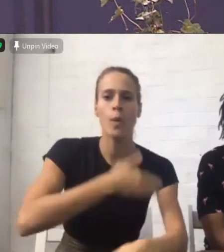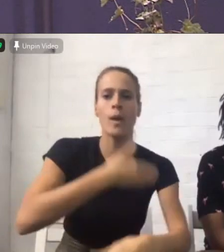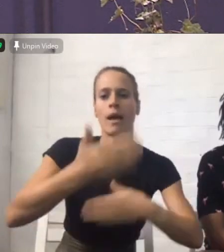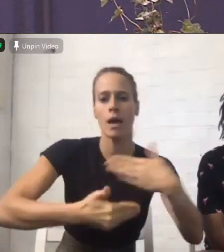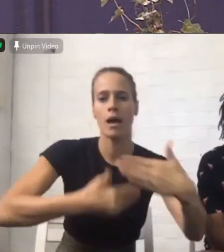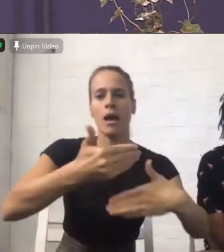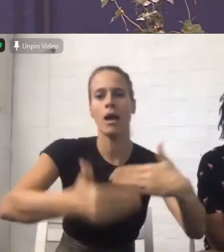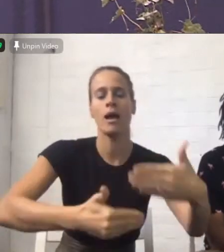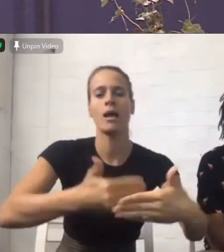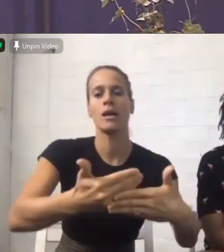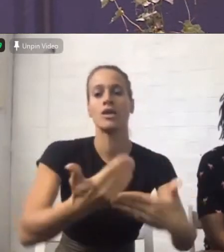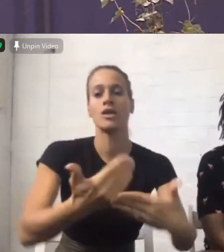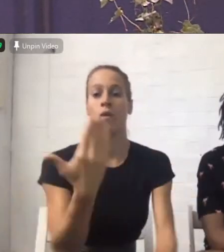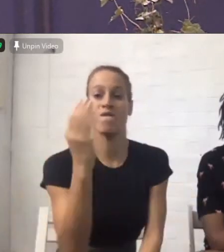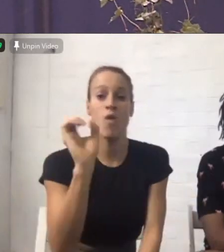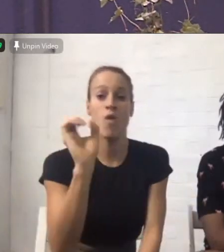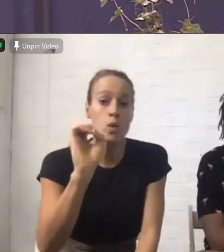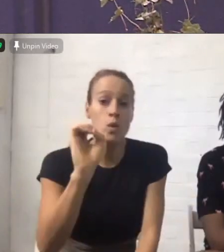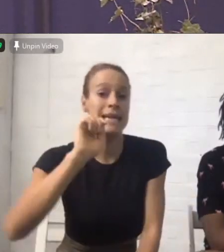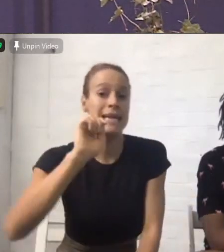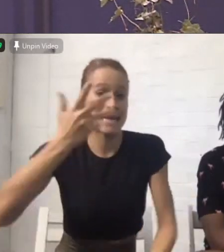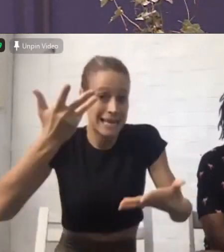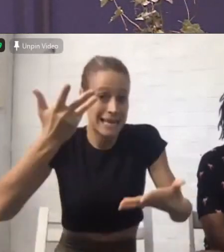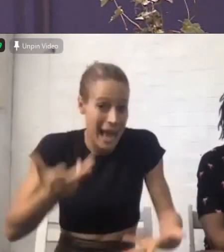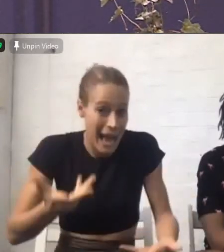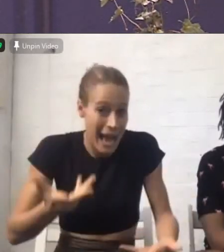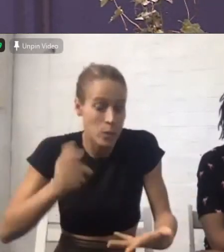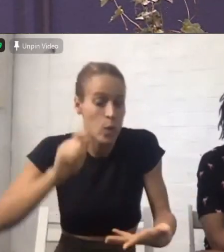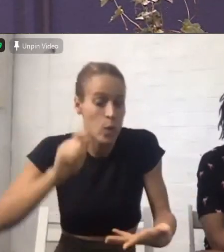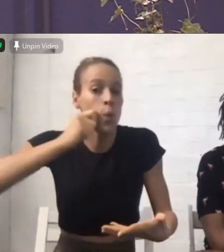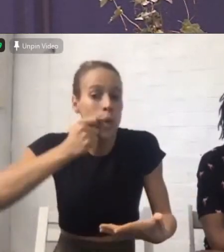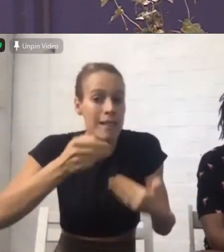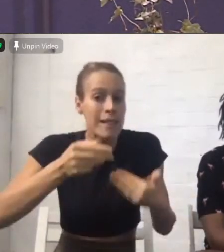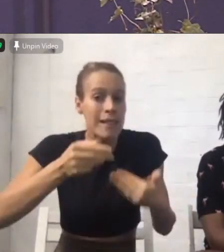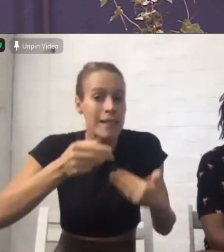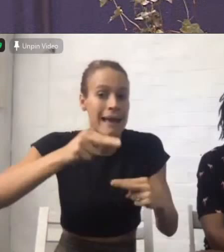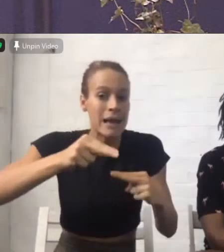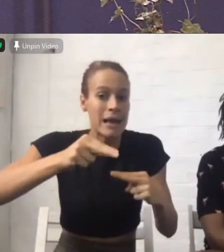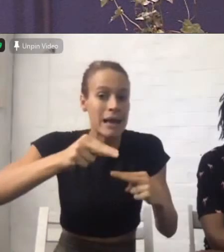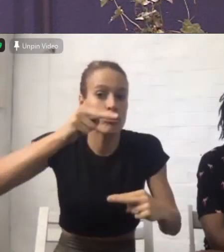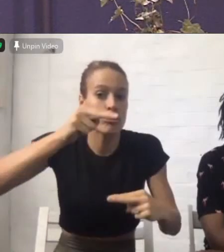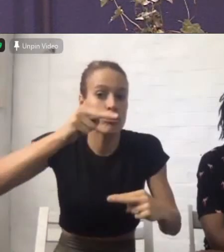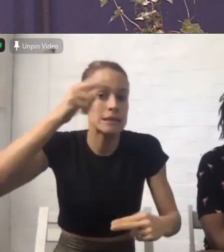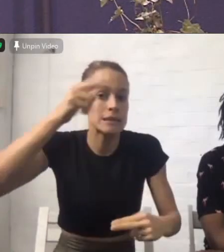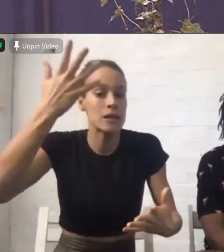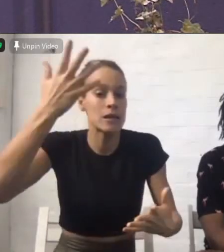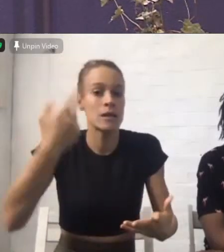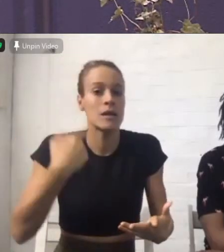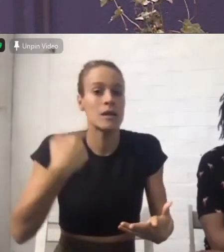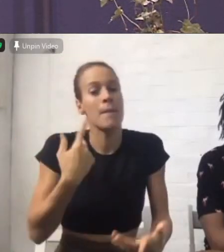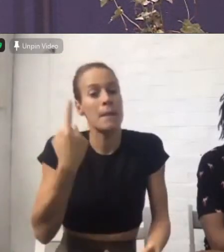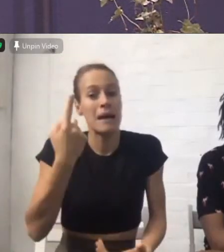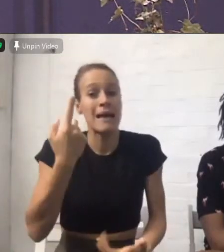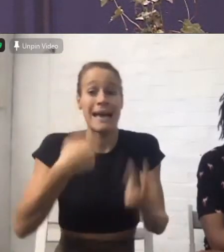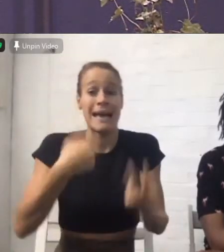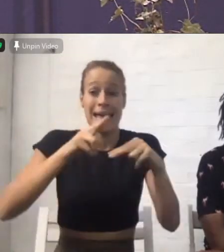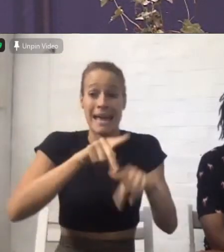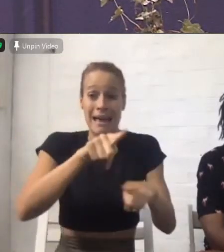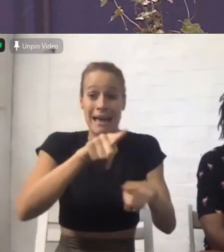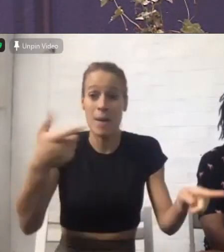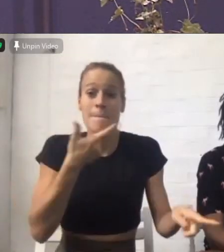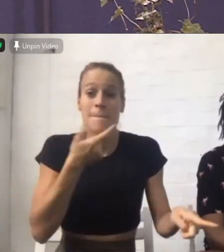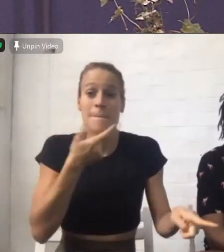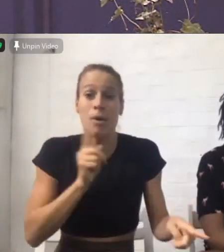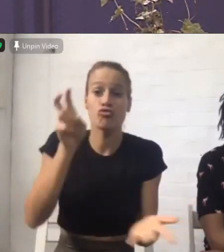we reach our capacity and people still want to come then we'll consider doing two services but right now we're just taking baby steps